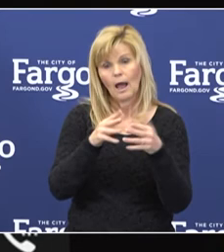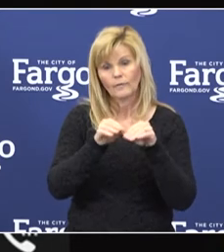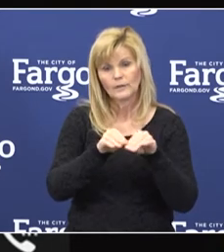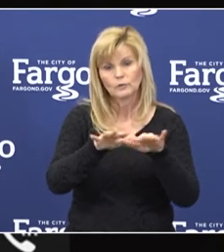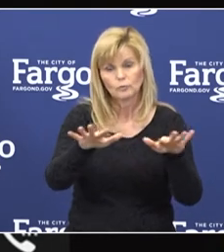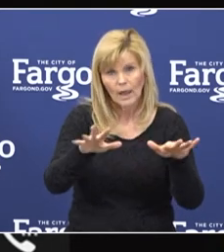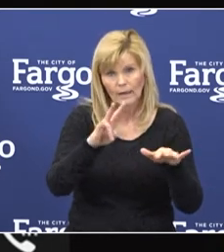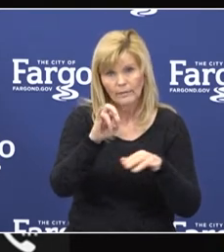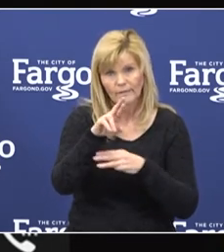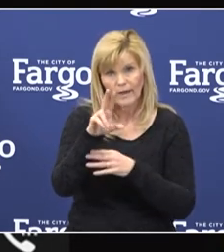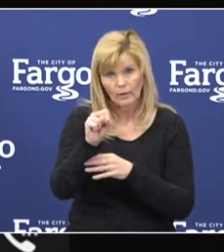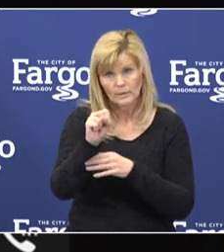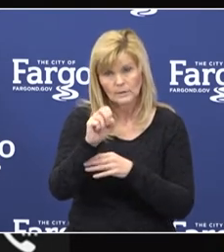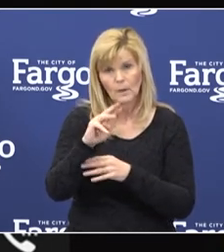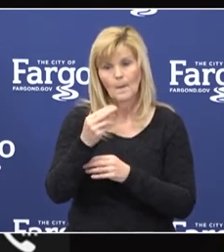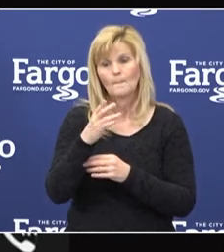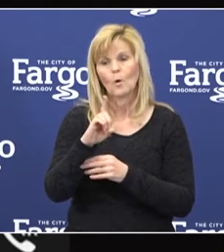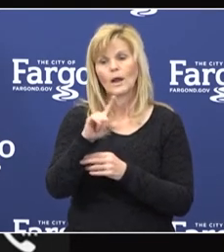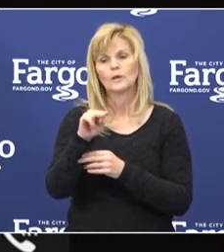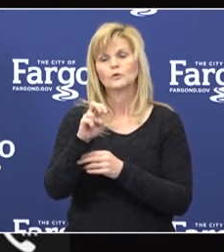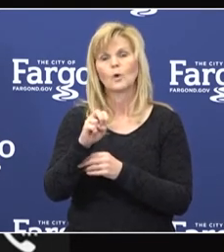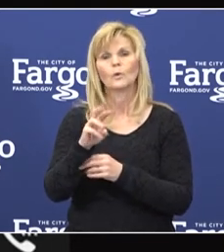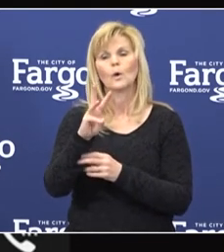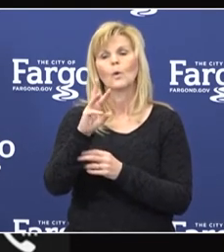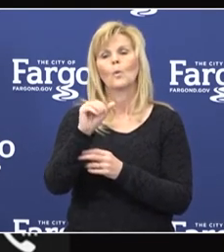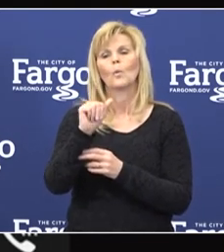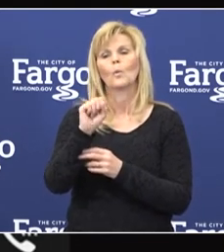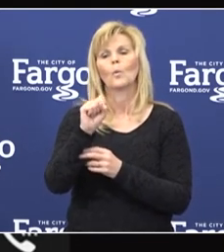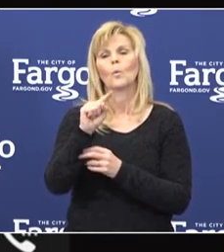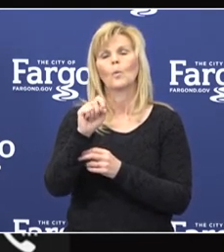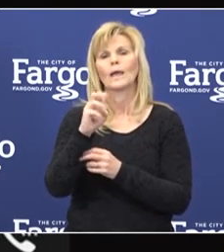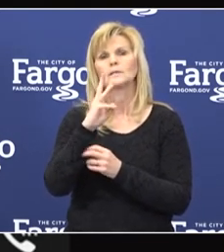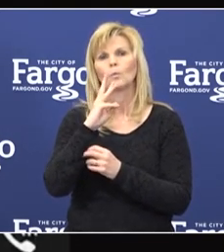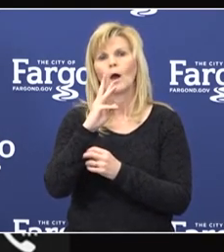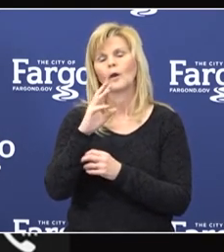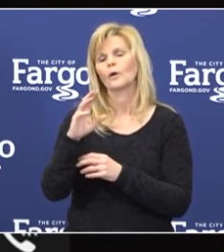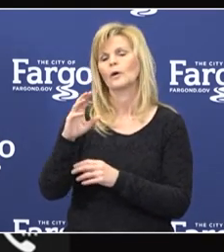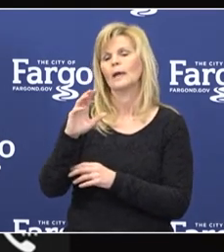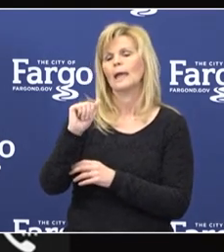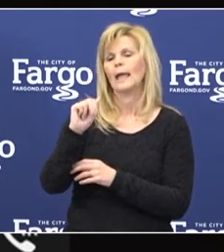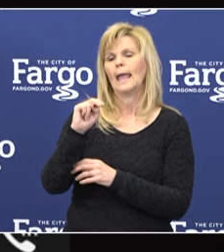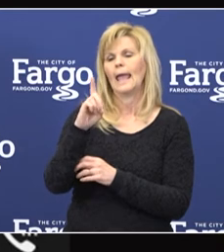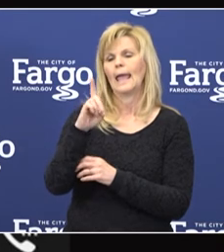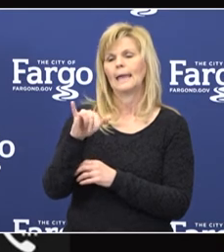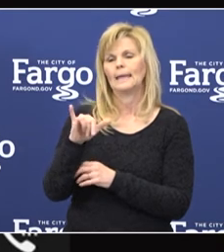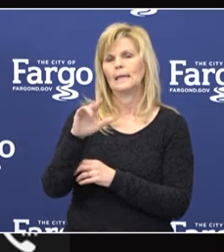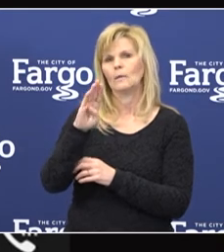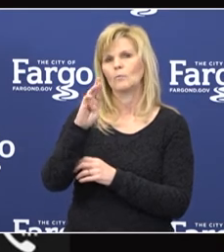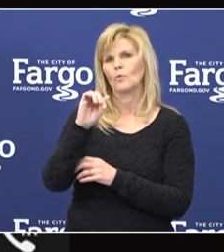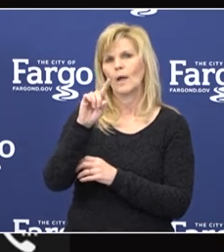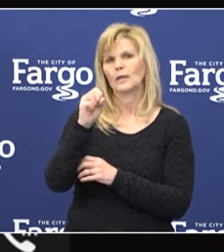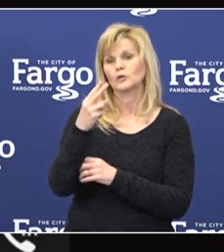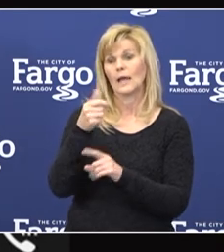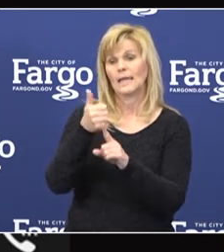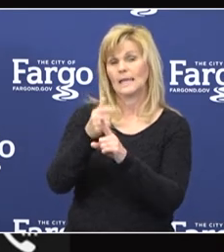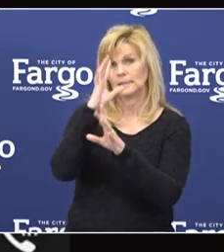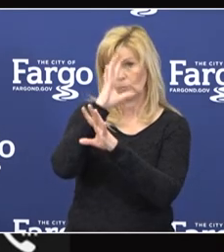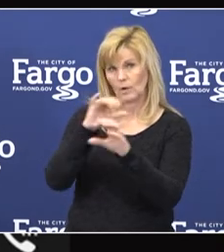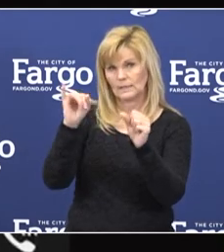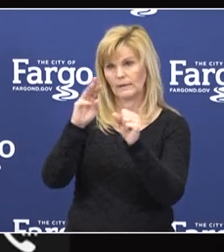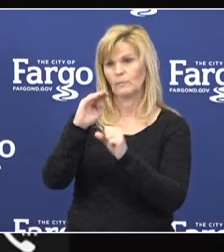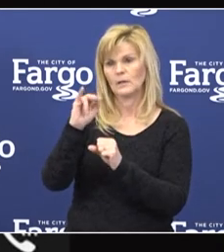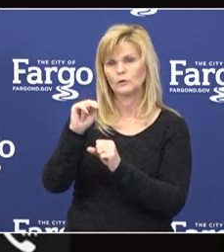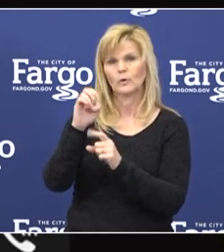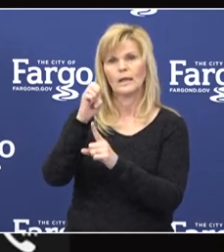of the virus. Moorhead's own wastewater-stonewater operations manager Andy Bradshaw is the president of the Minnesota Environmental